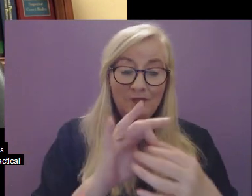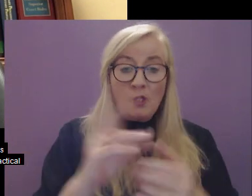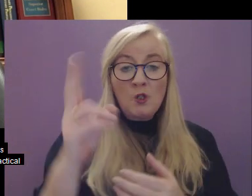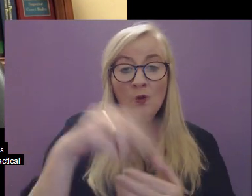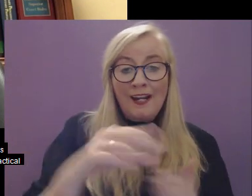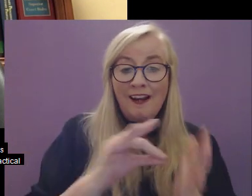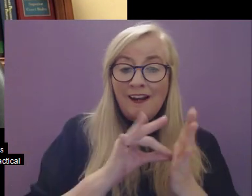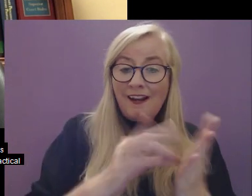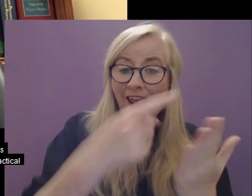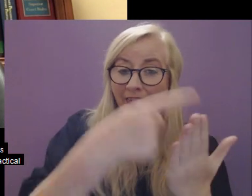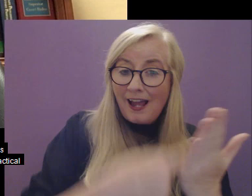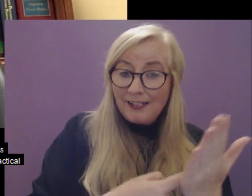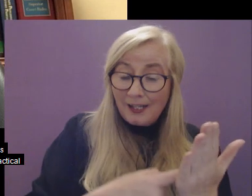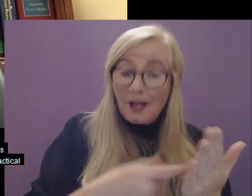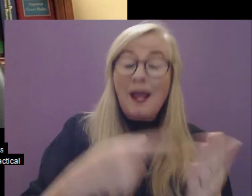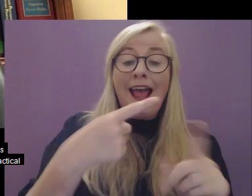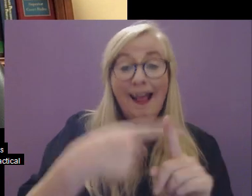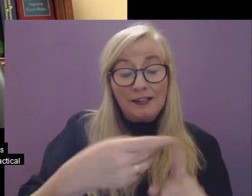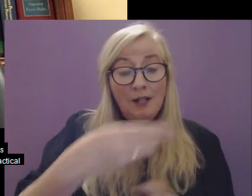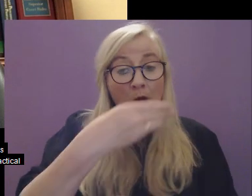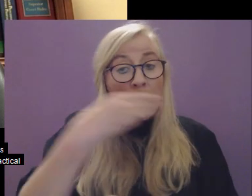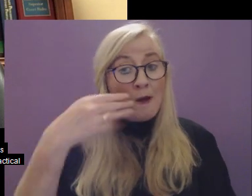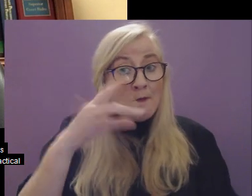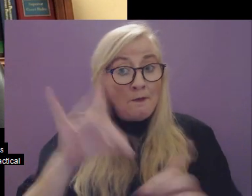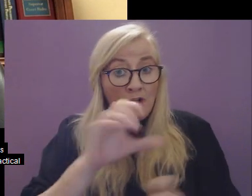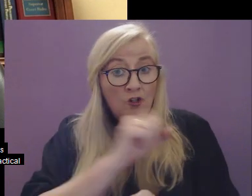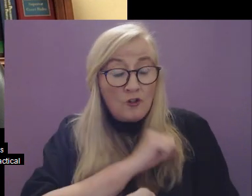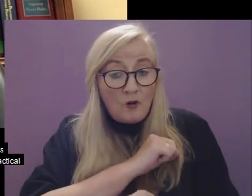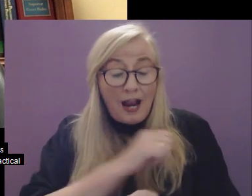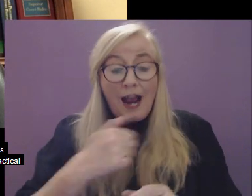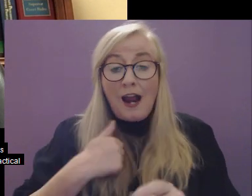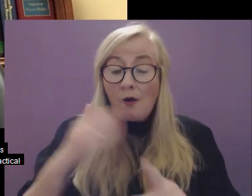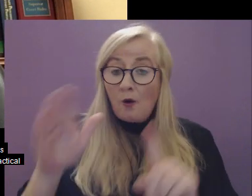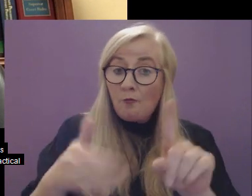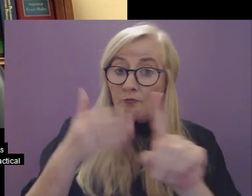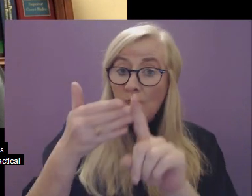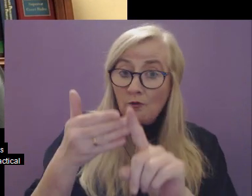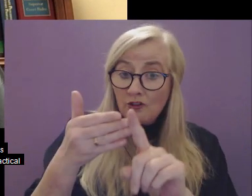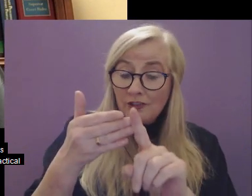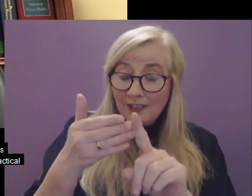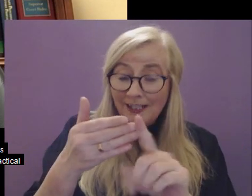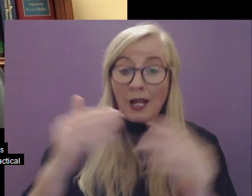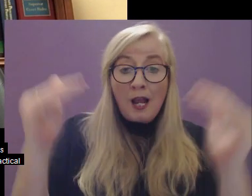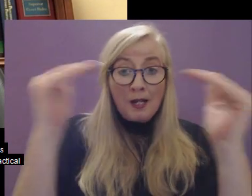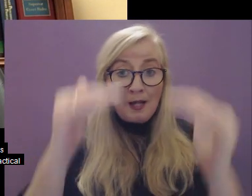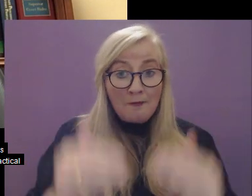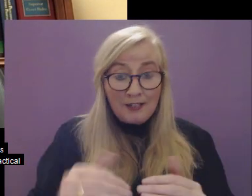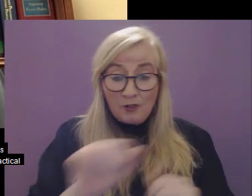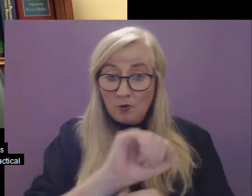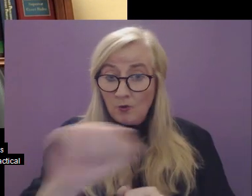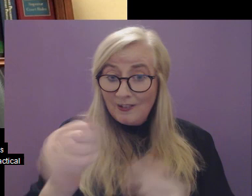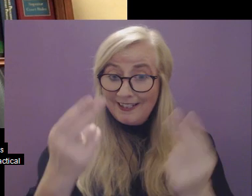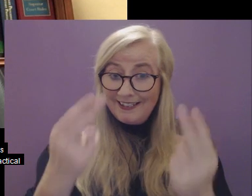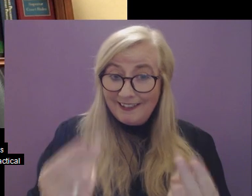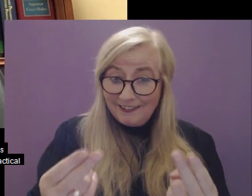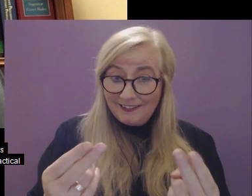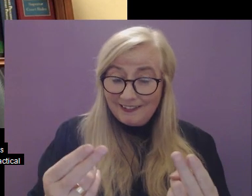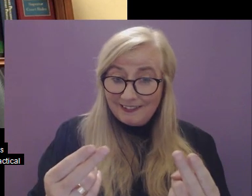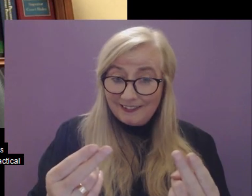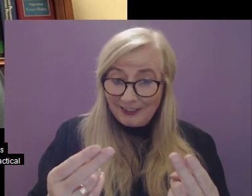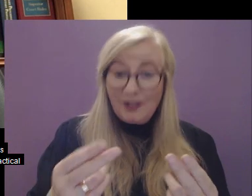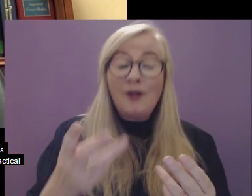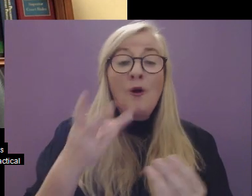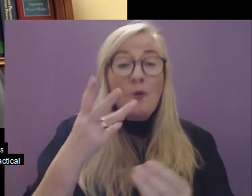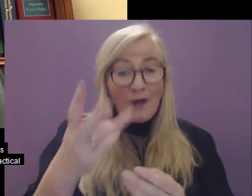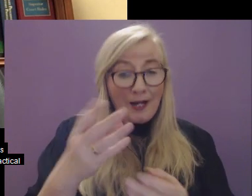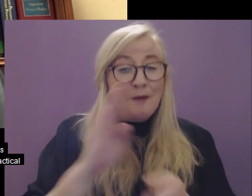guidelines and by making a commitment to ensuring that our approach to accommodating the needs of persons with disabilities will amount